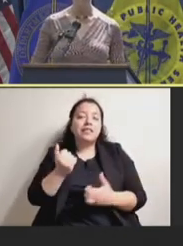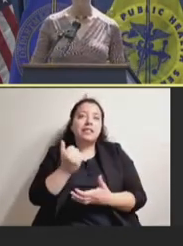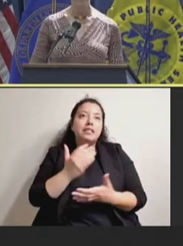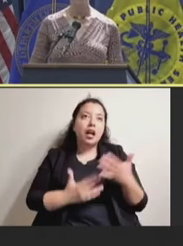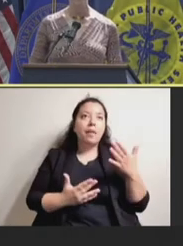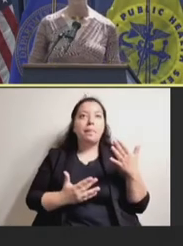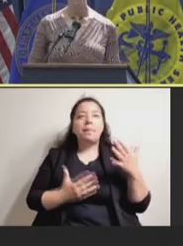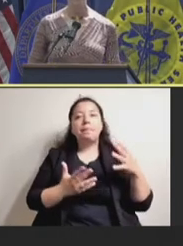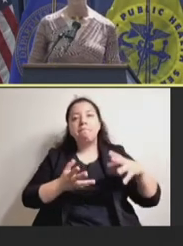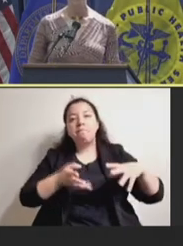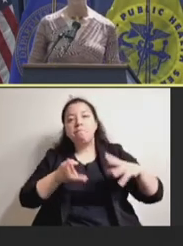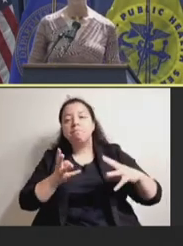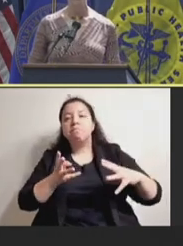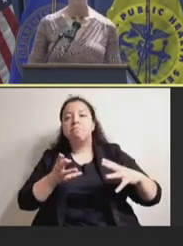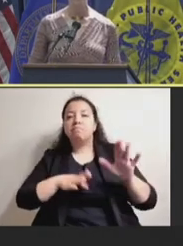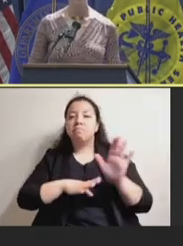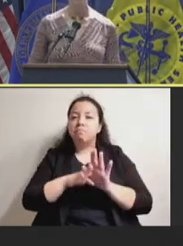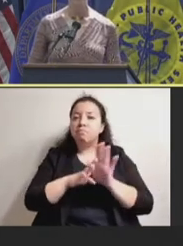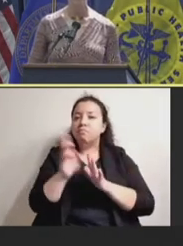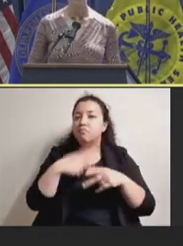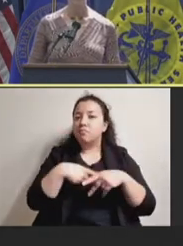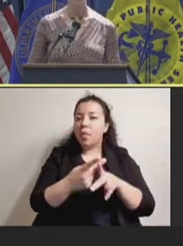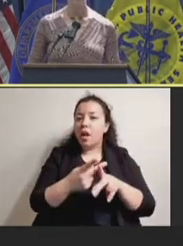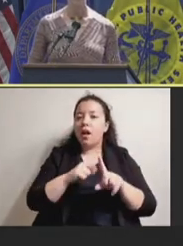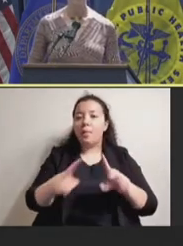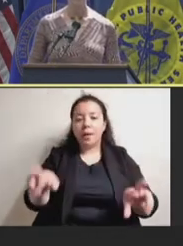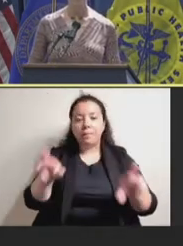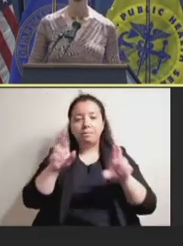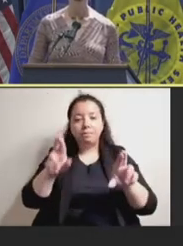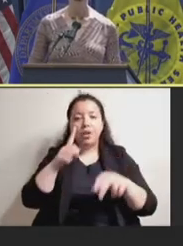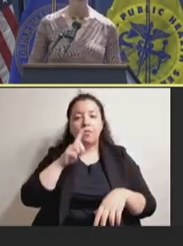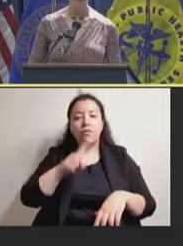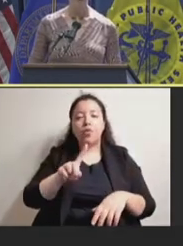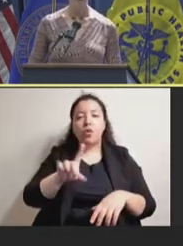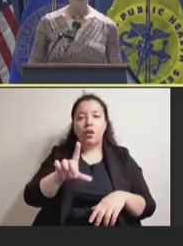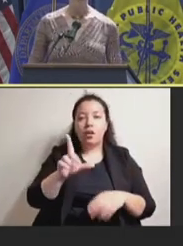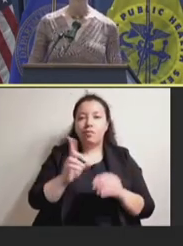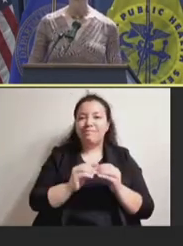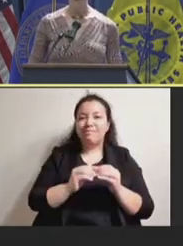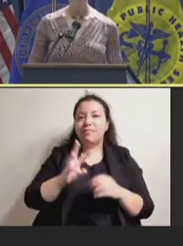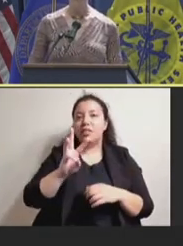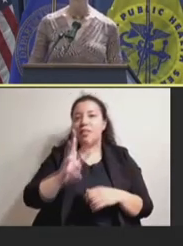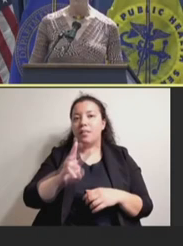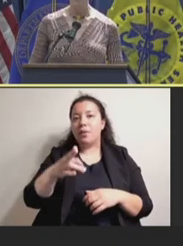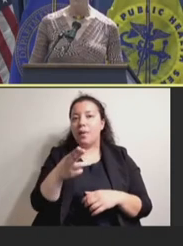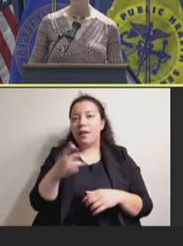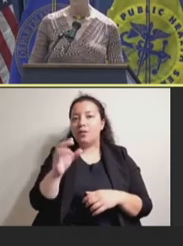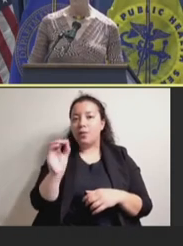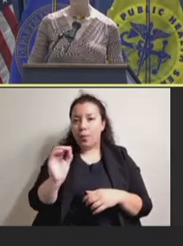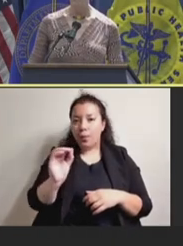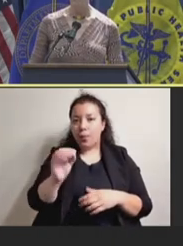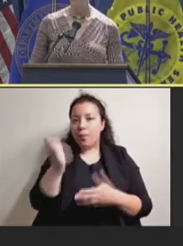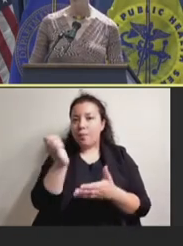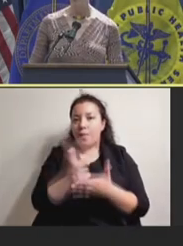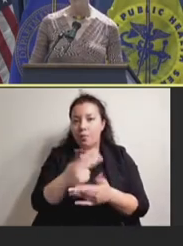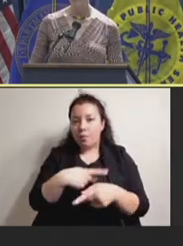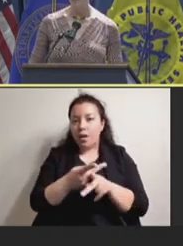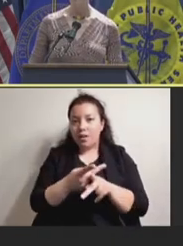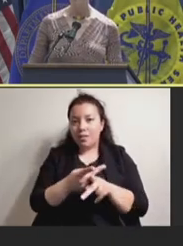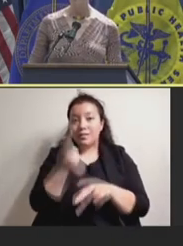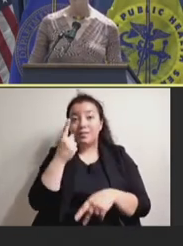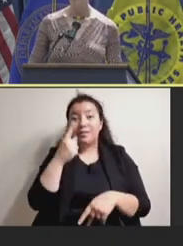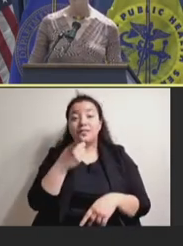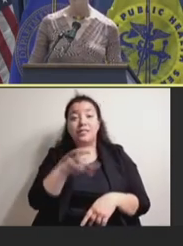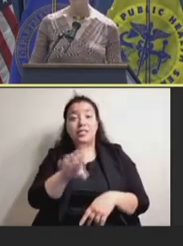And we're really hoping that we get another WHO approved product. As Dr. Nagurny mentioned, it's super important to